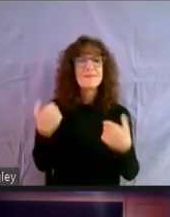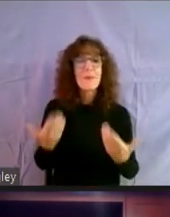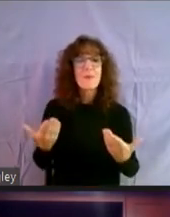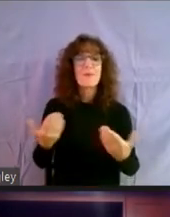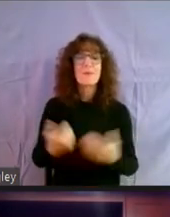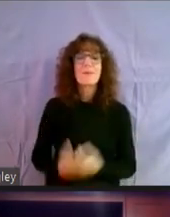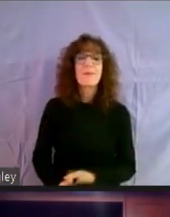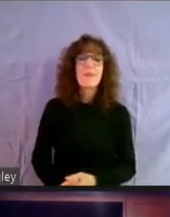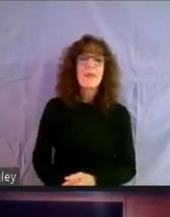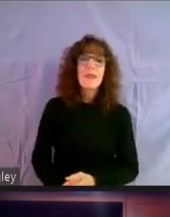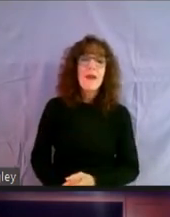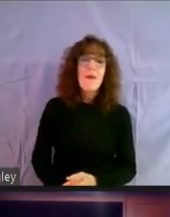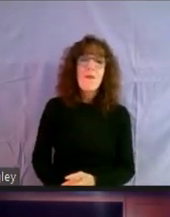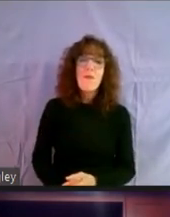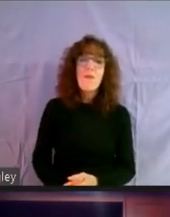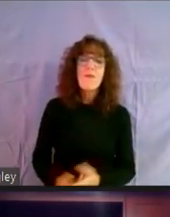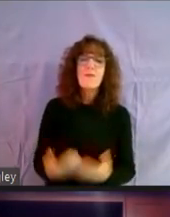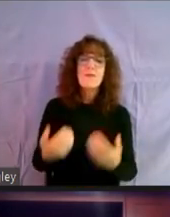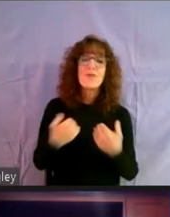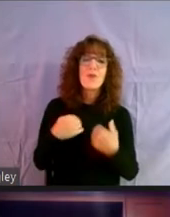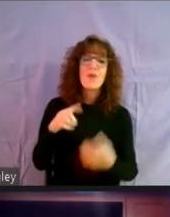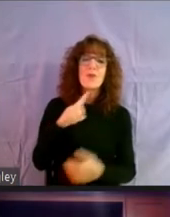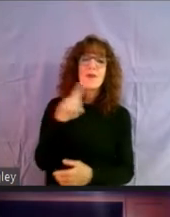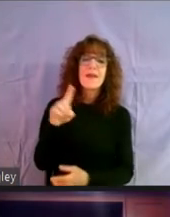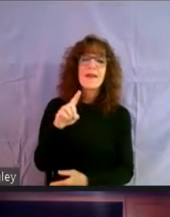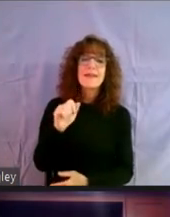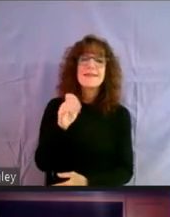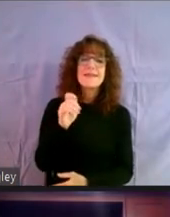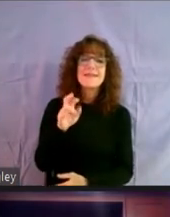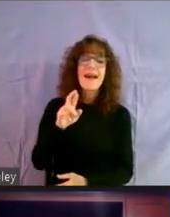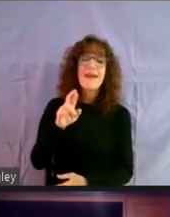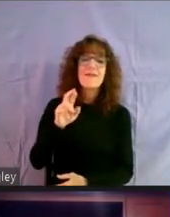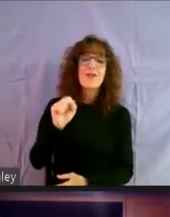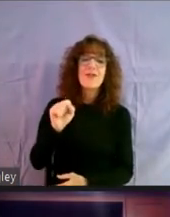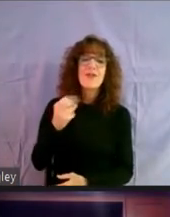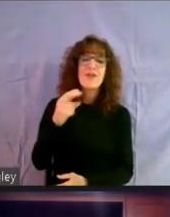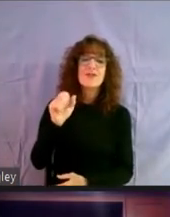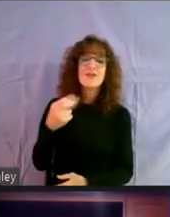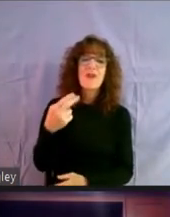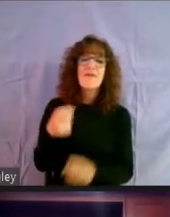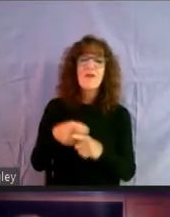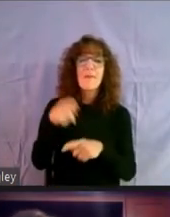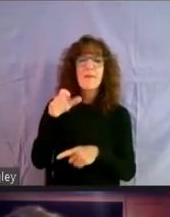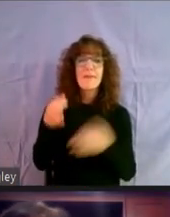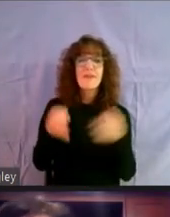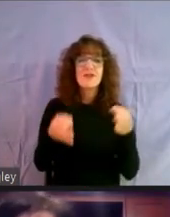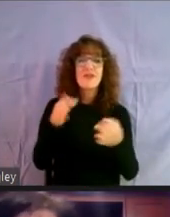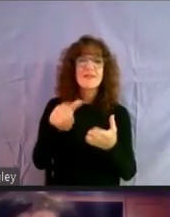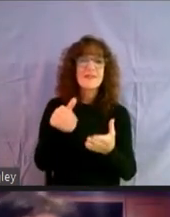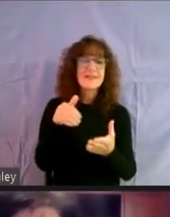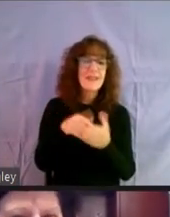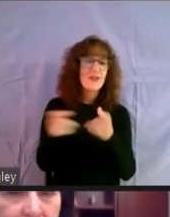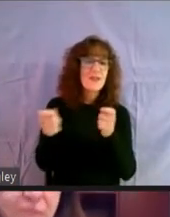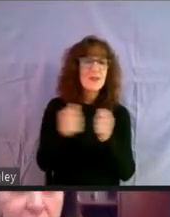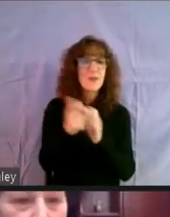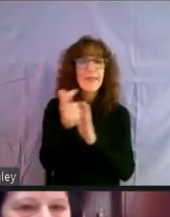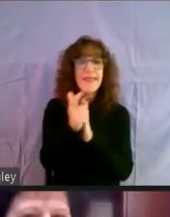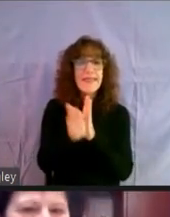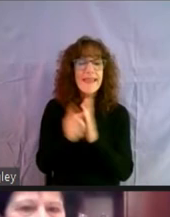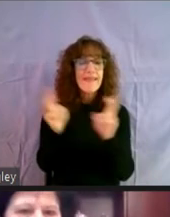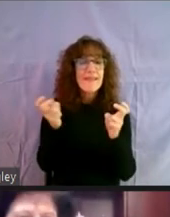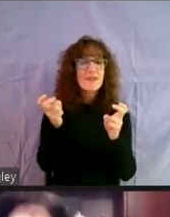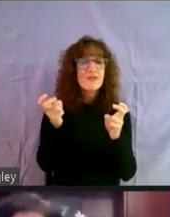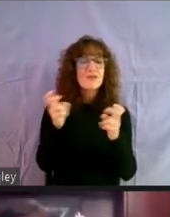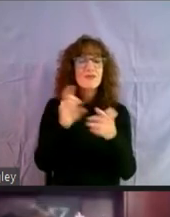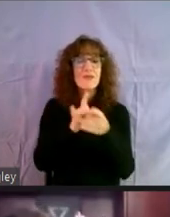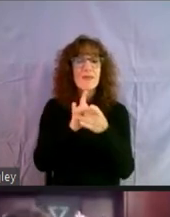um, we have Zafir Shah from the Public Justice Center who deals with a lot of legal issues having to do with, with housing.